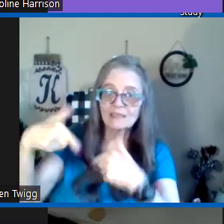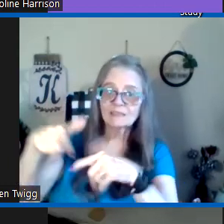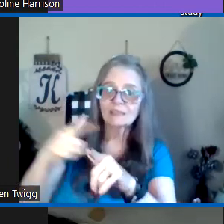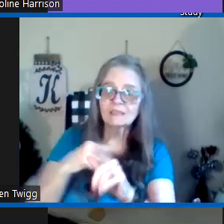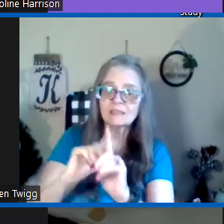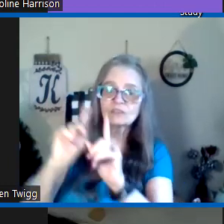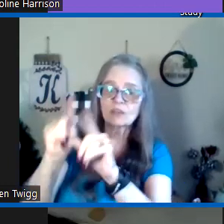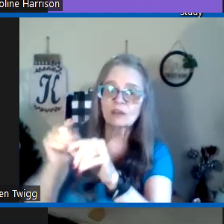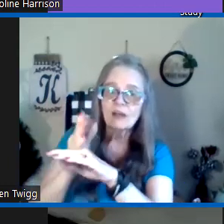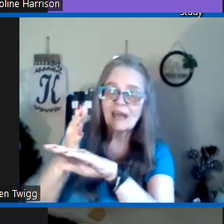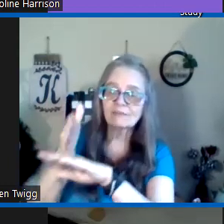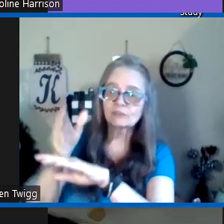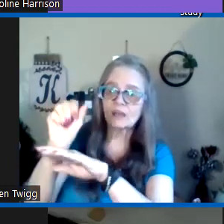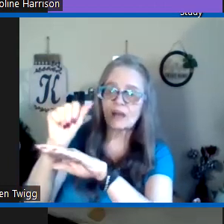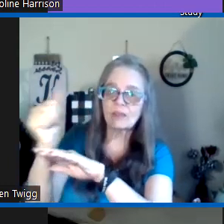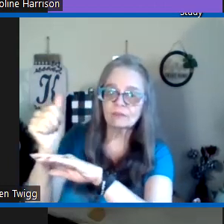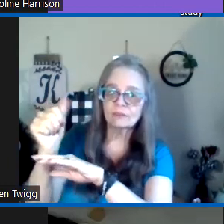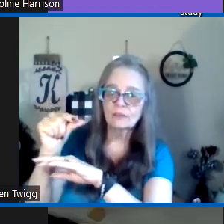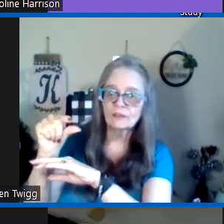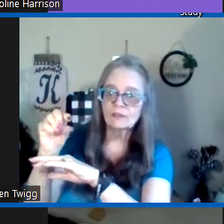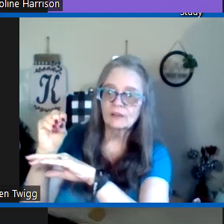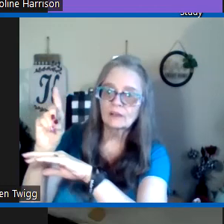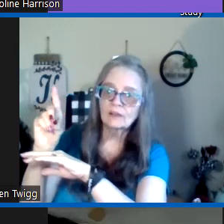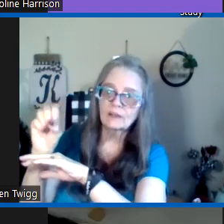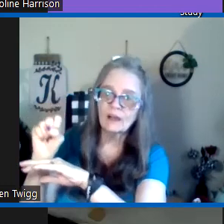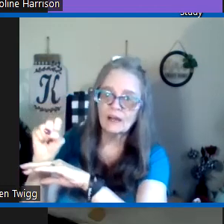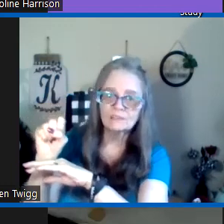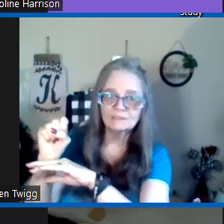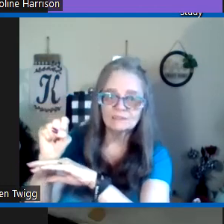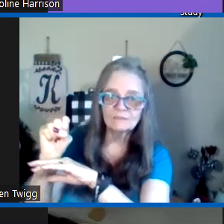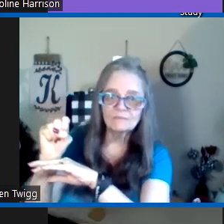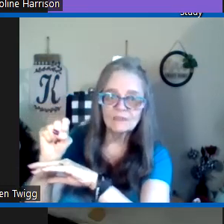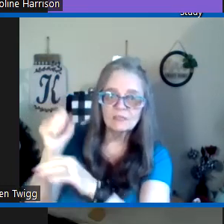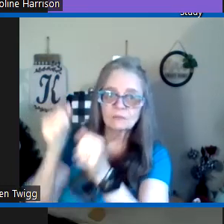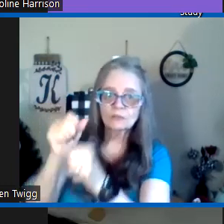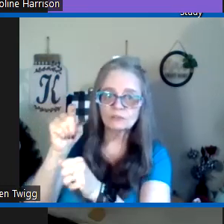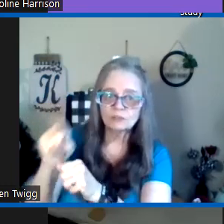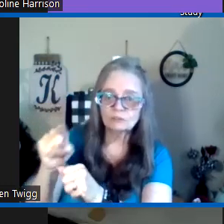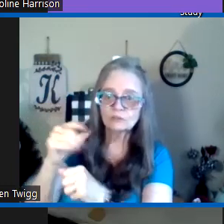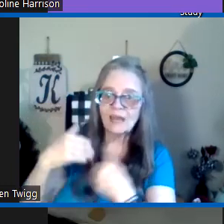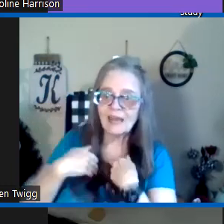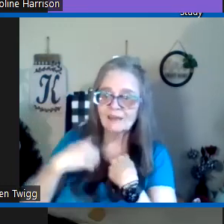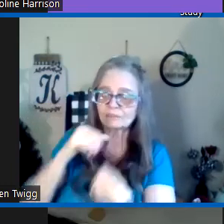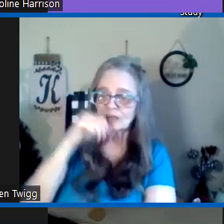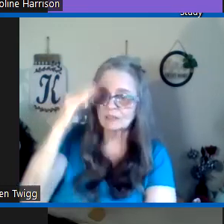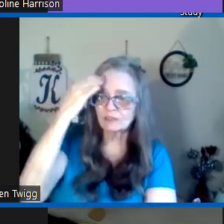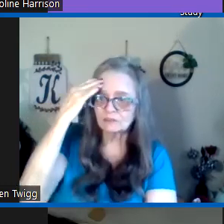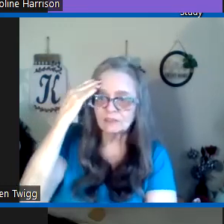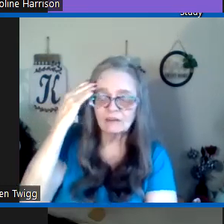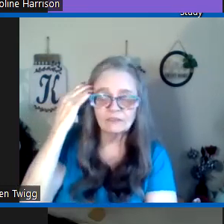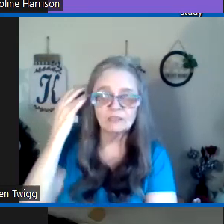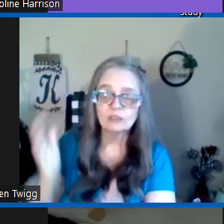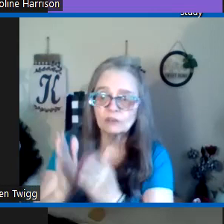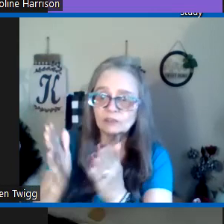saying let us go after other gods which you have not